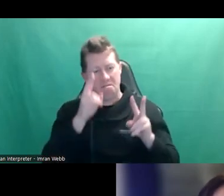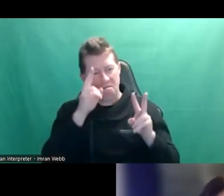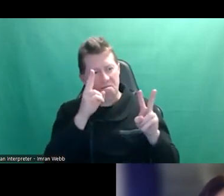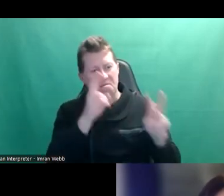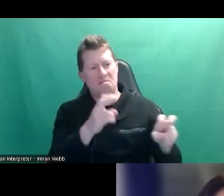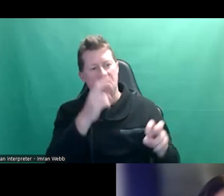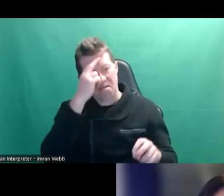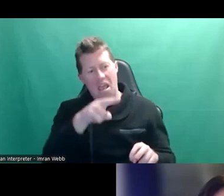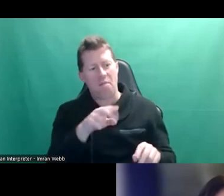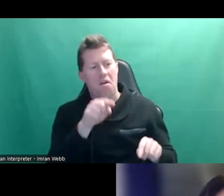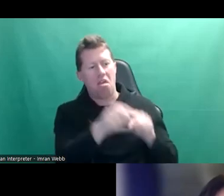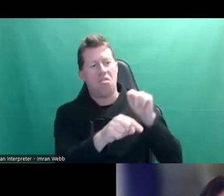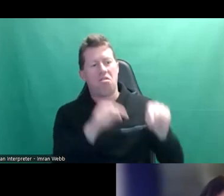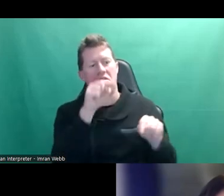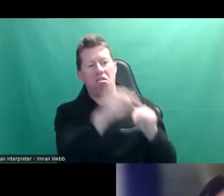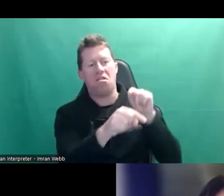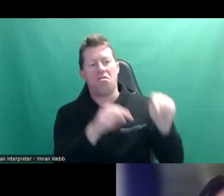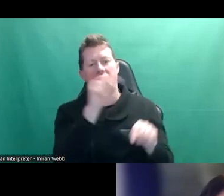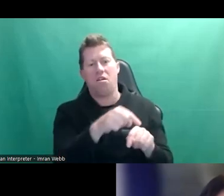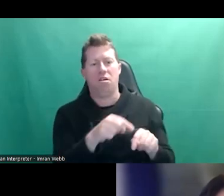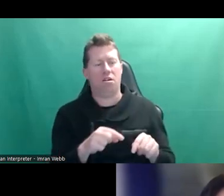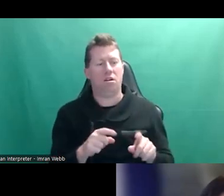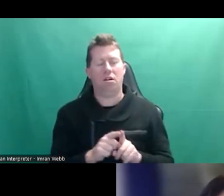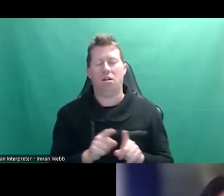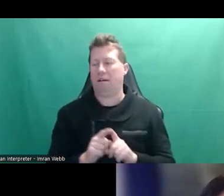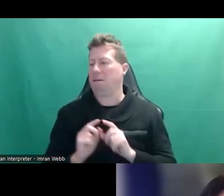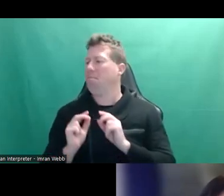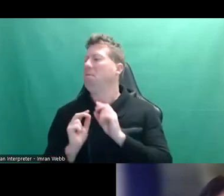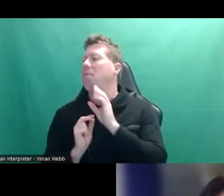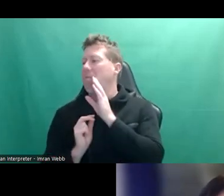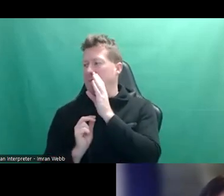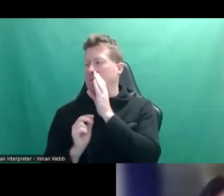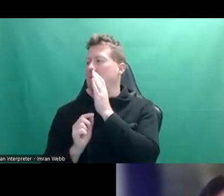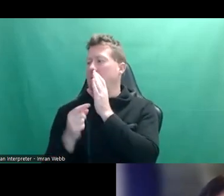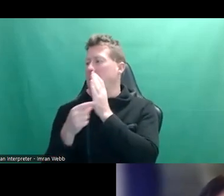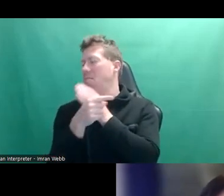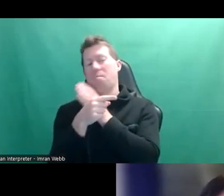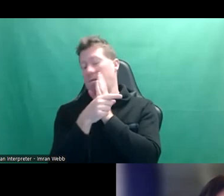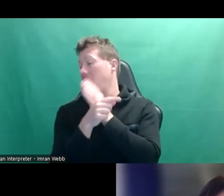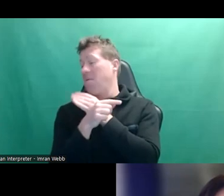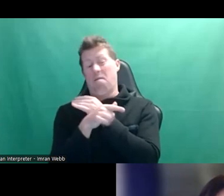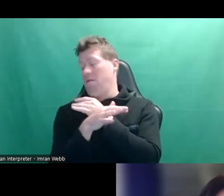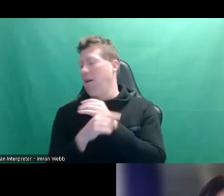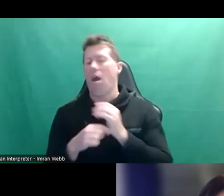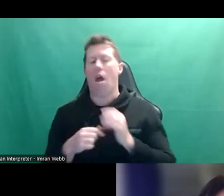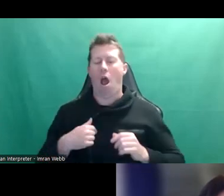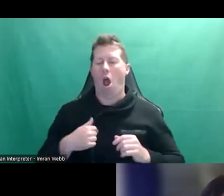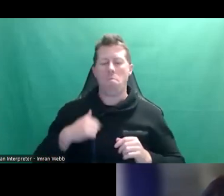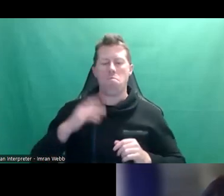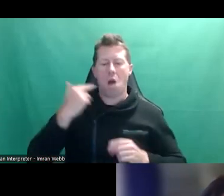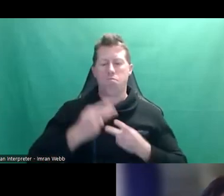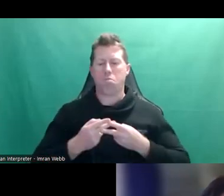things or, you know, talked about things, made up things that they did with people, all of these sort of things that